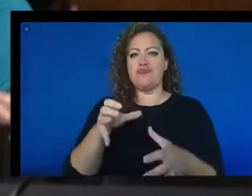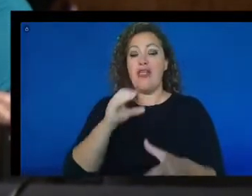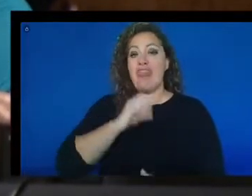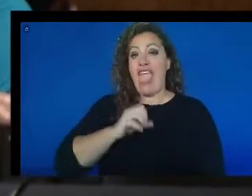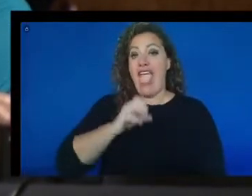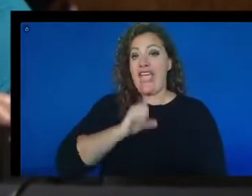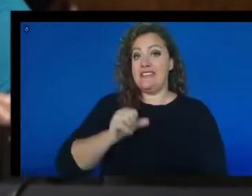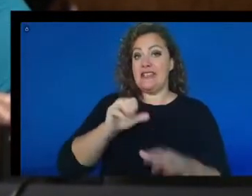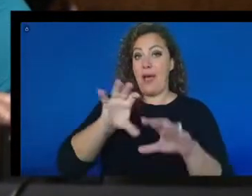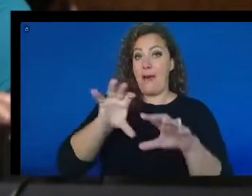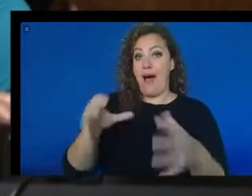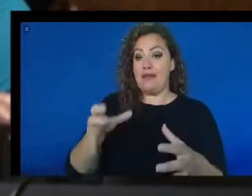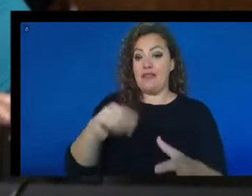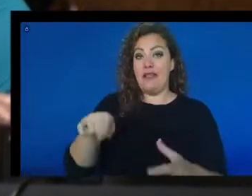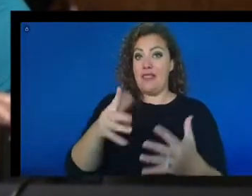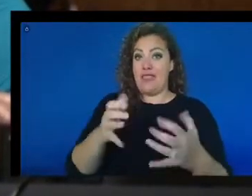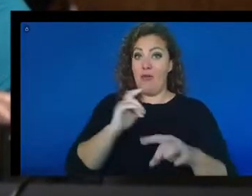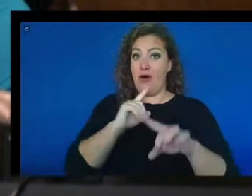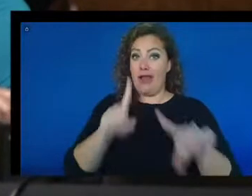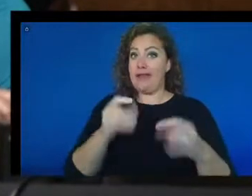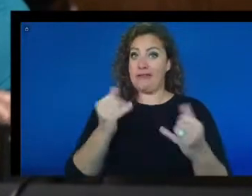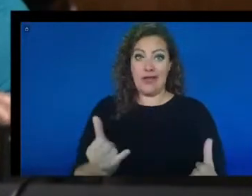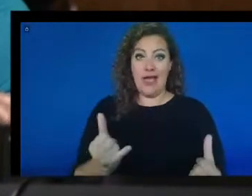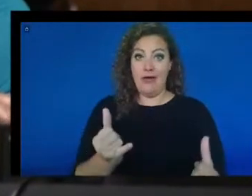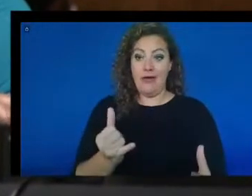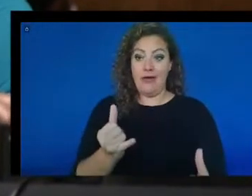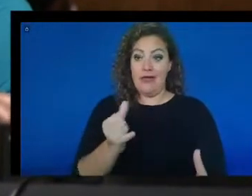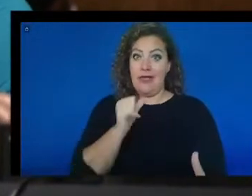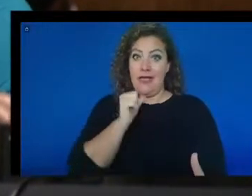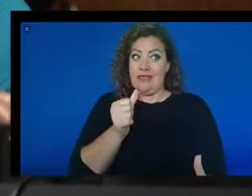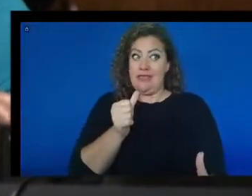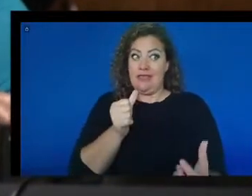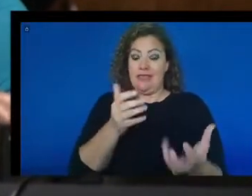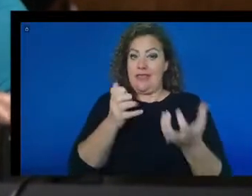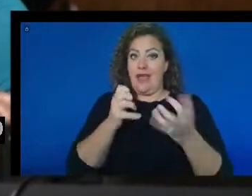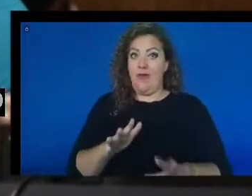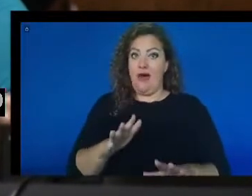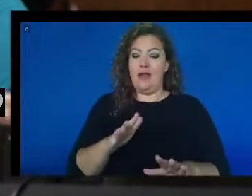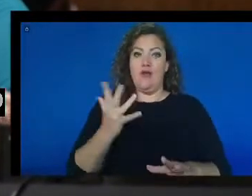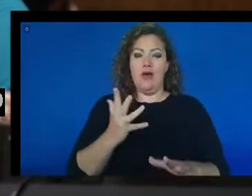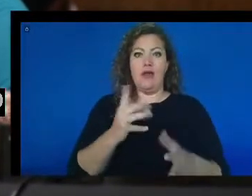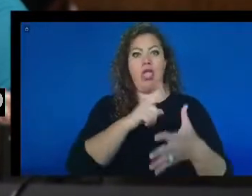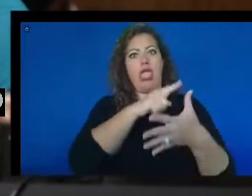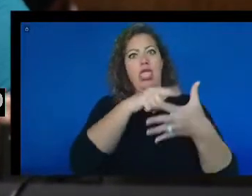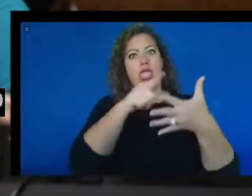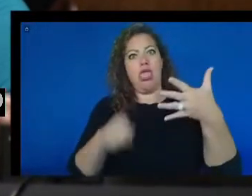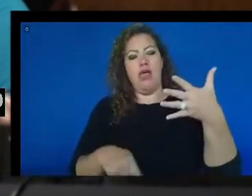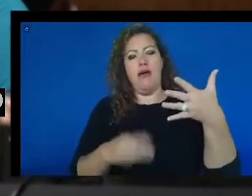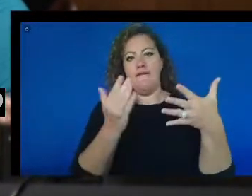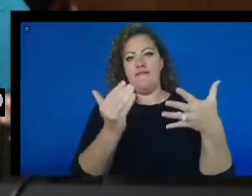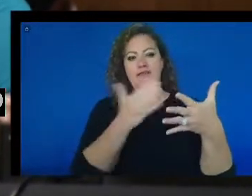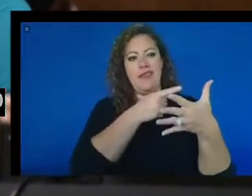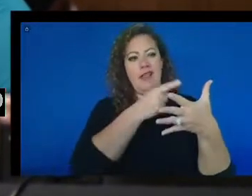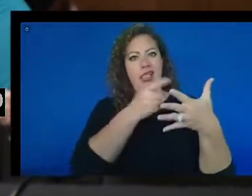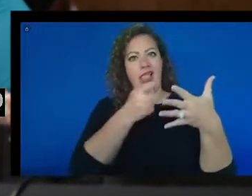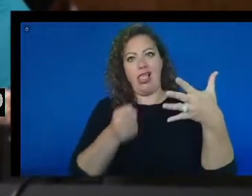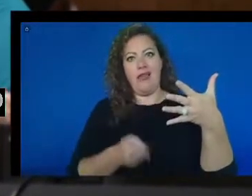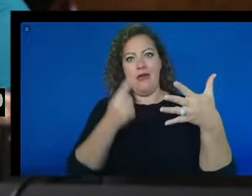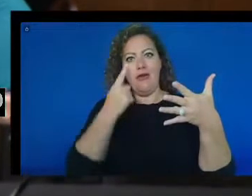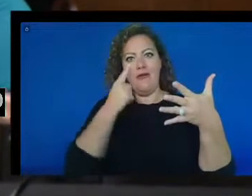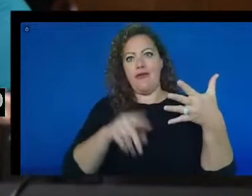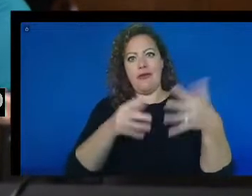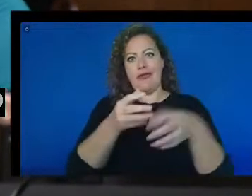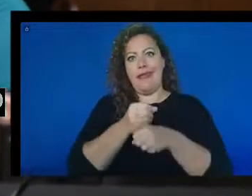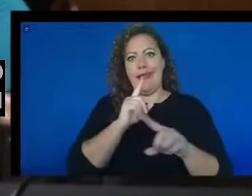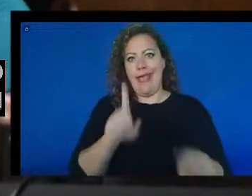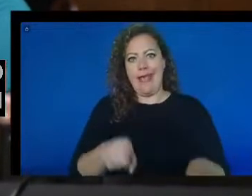they want to answer now. They don't have to want to go through 15 steps in order to get to that answer. They want